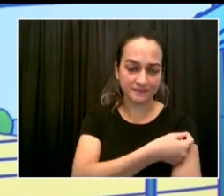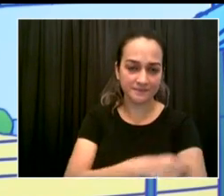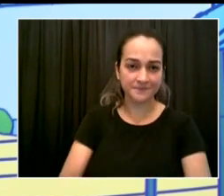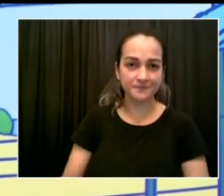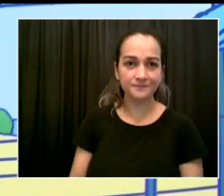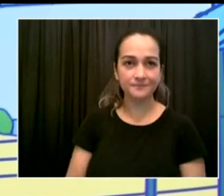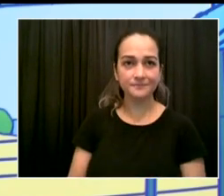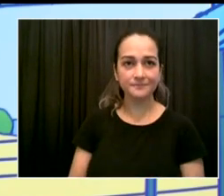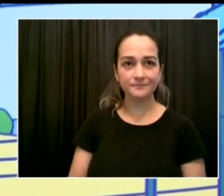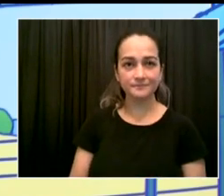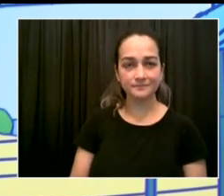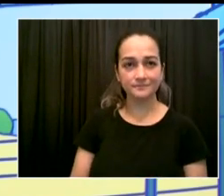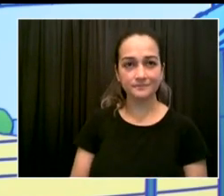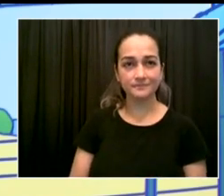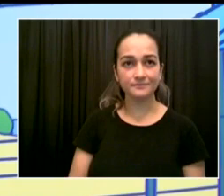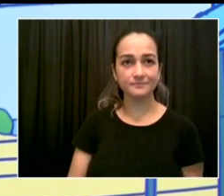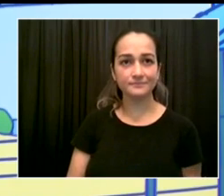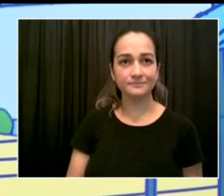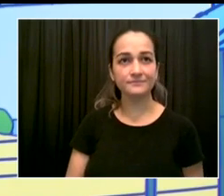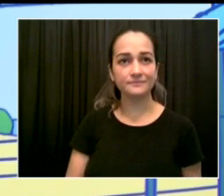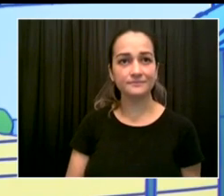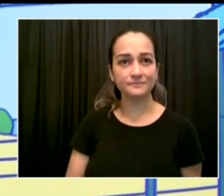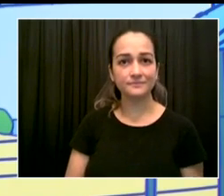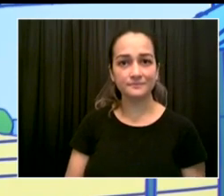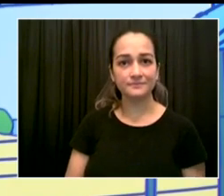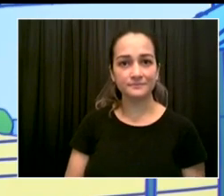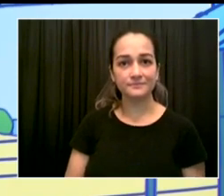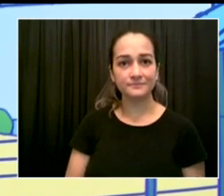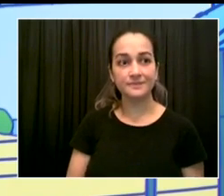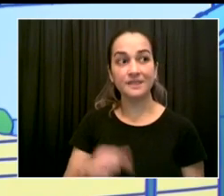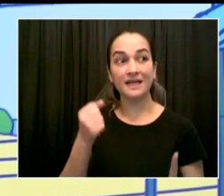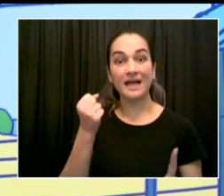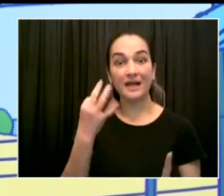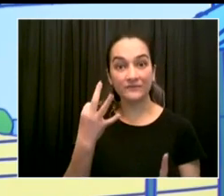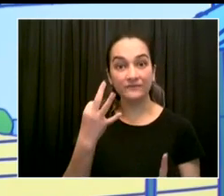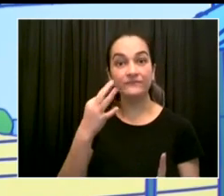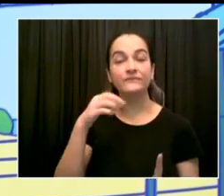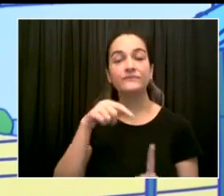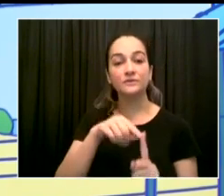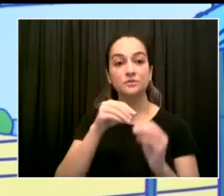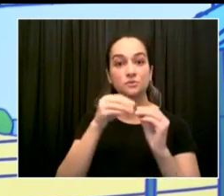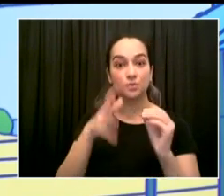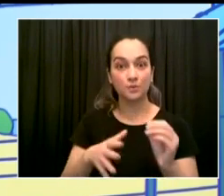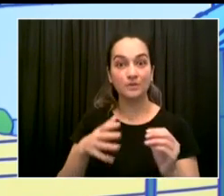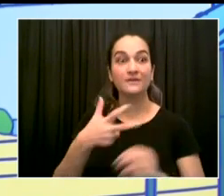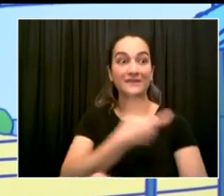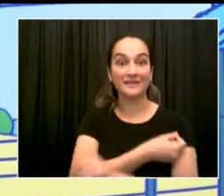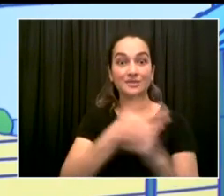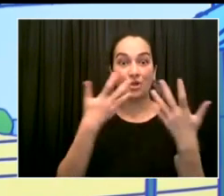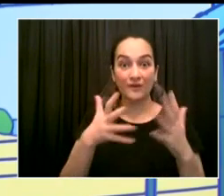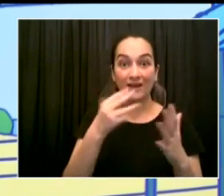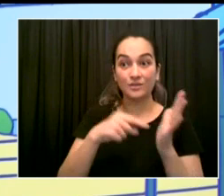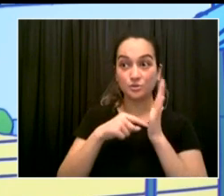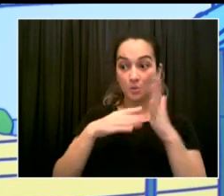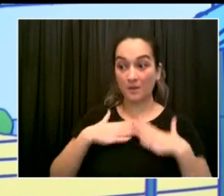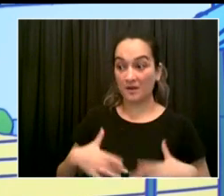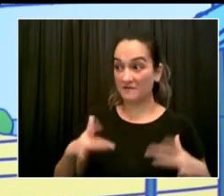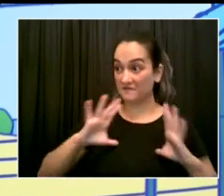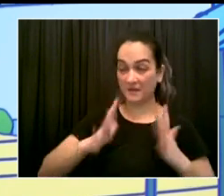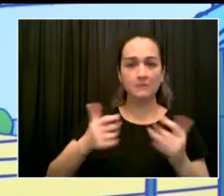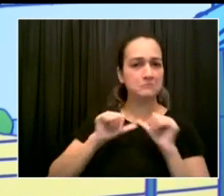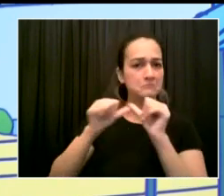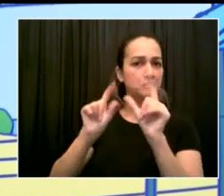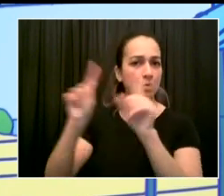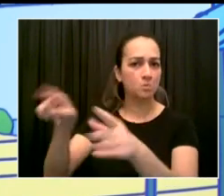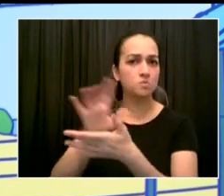5.3 million New Yorkers who have had at least one dose. Entirely different ballgame, even with the challenges of Delta. So our